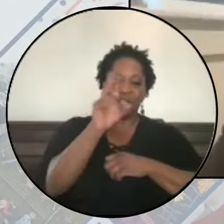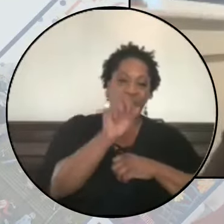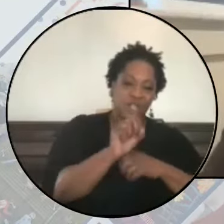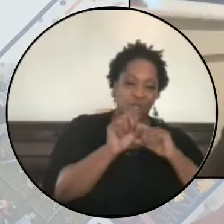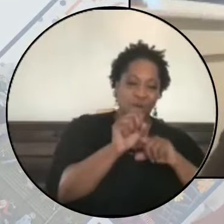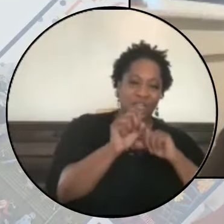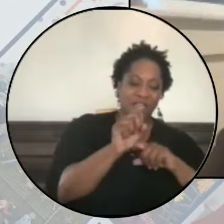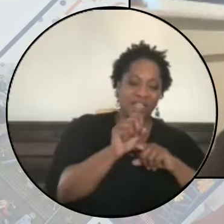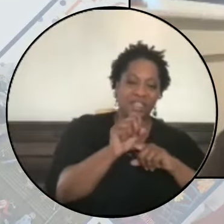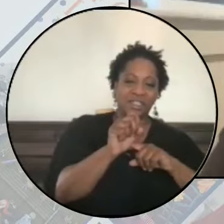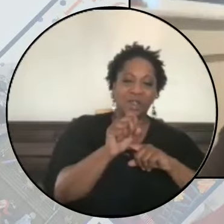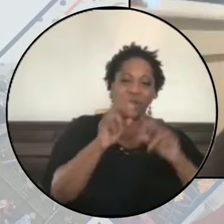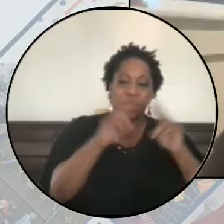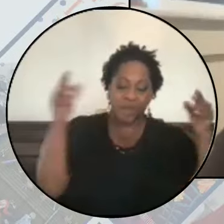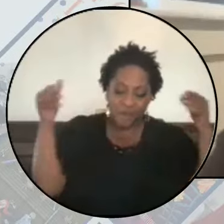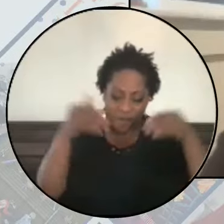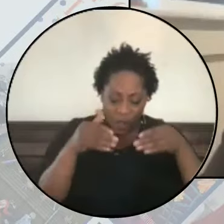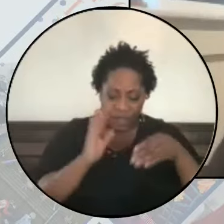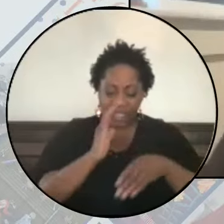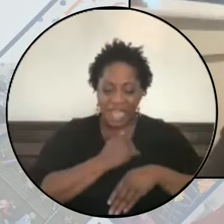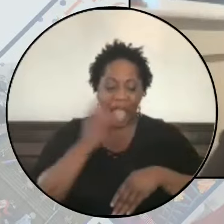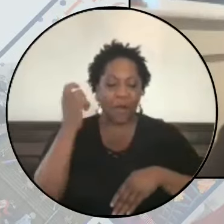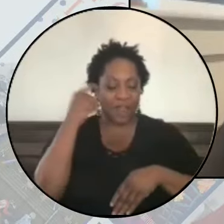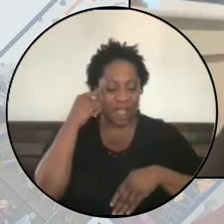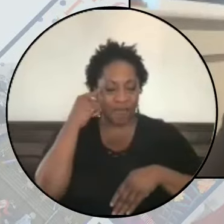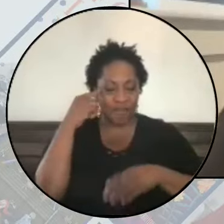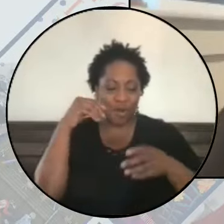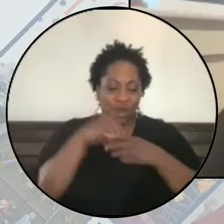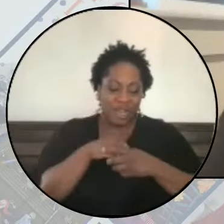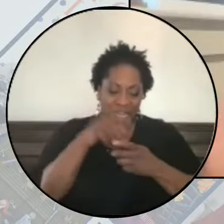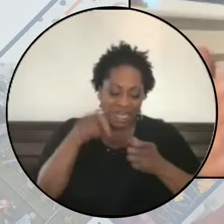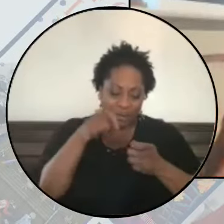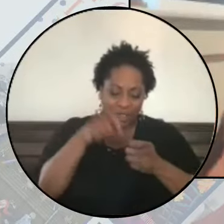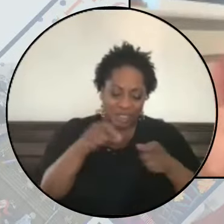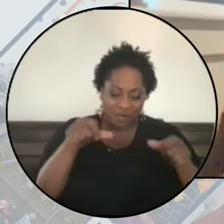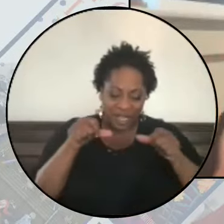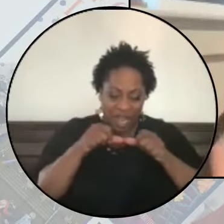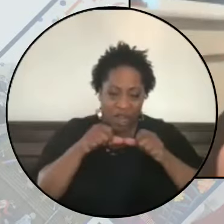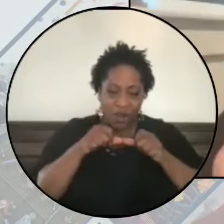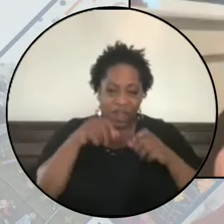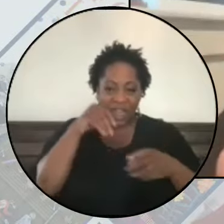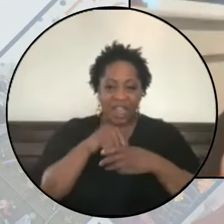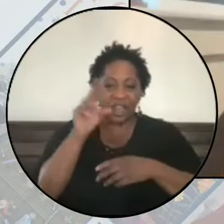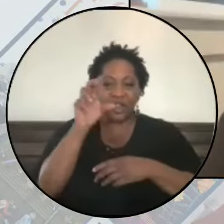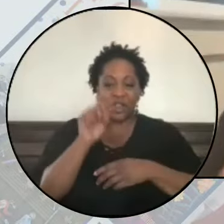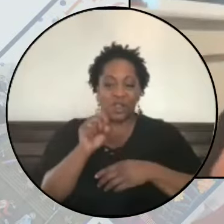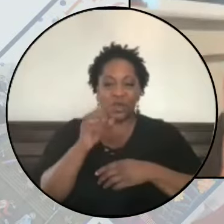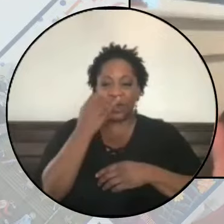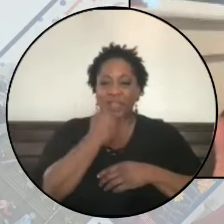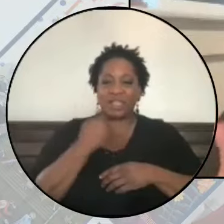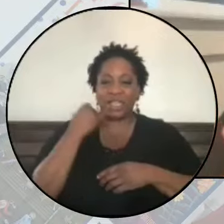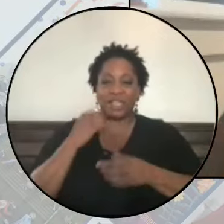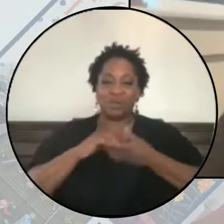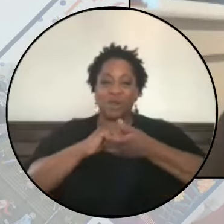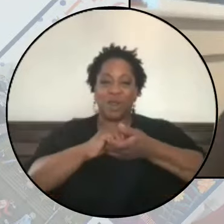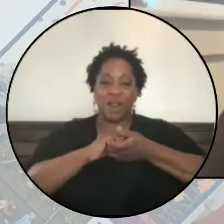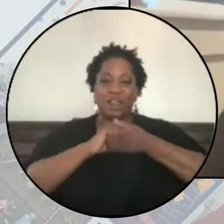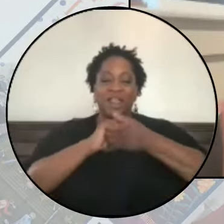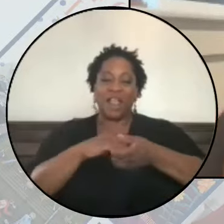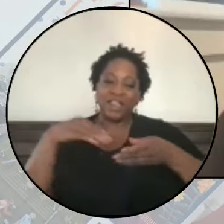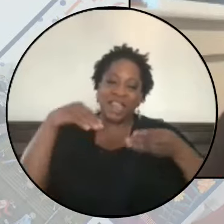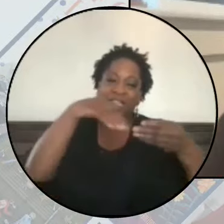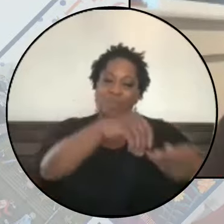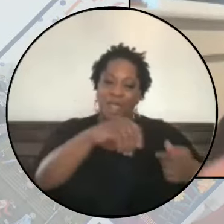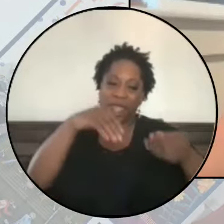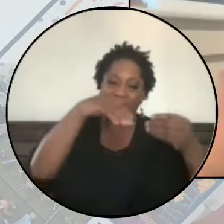Like, we have to stay very focused that it's our government. We are in a specific location in this U.S.-Israel alliance that is fueling and funding